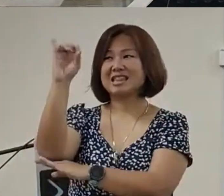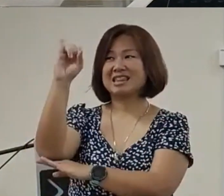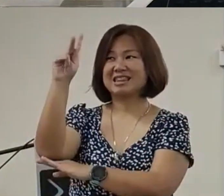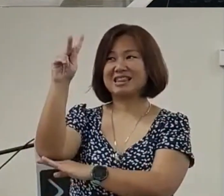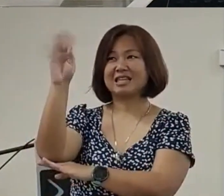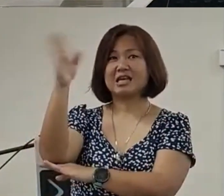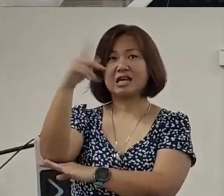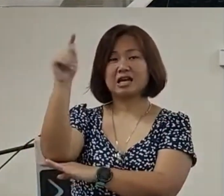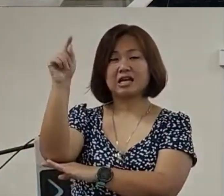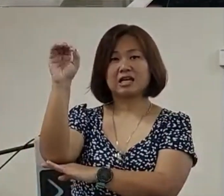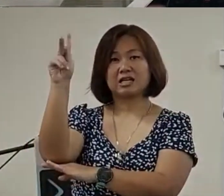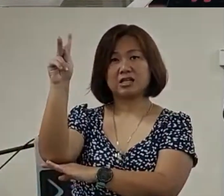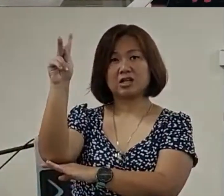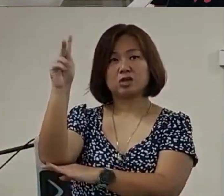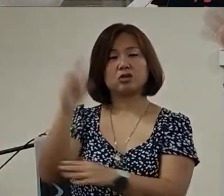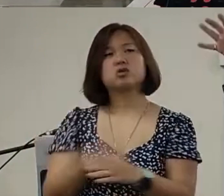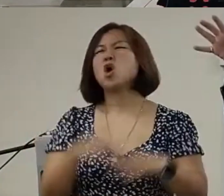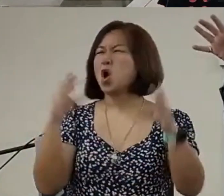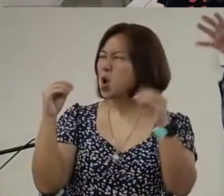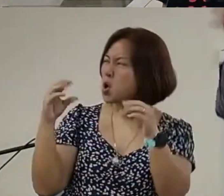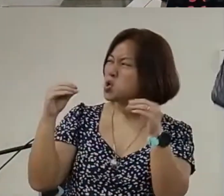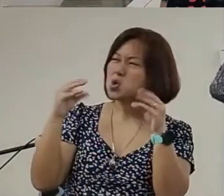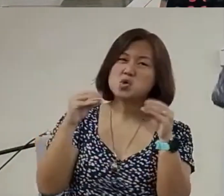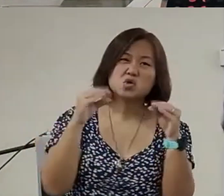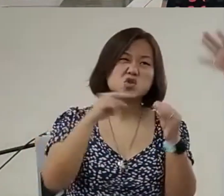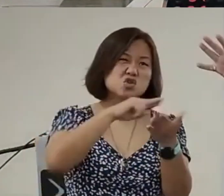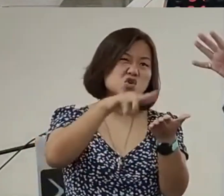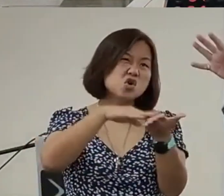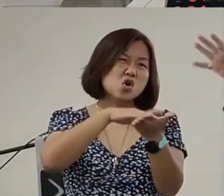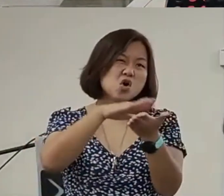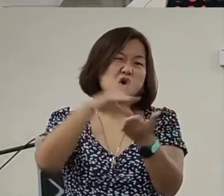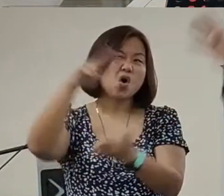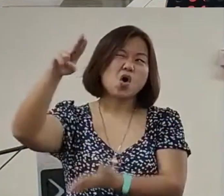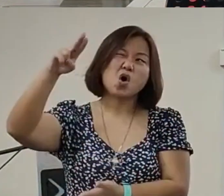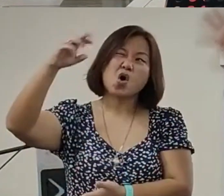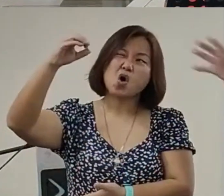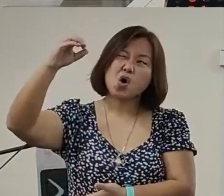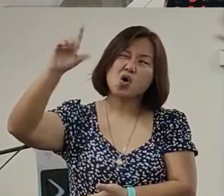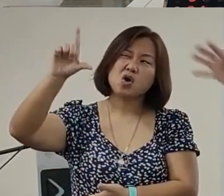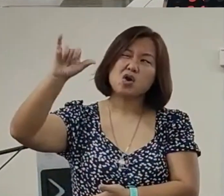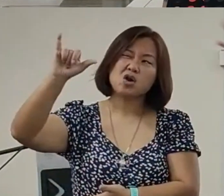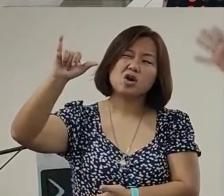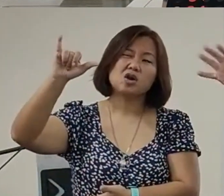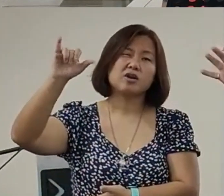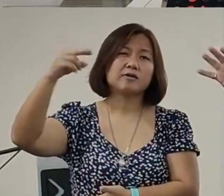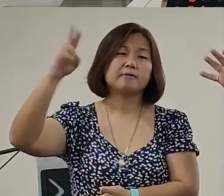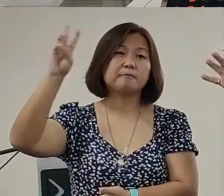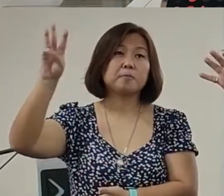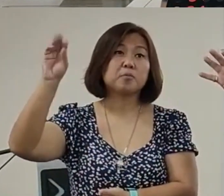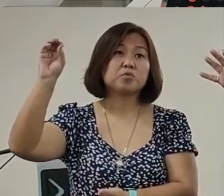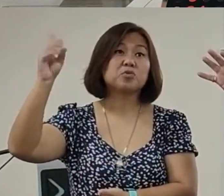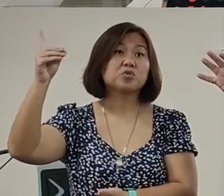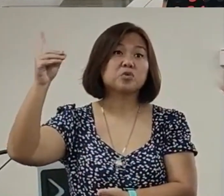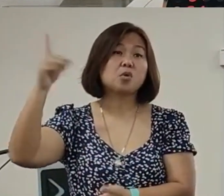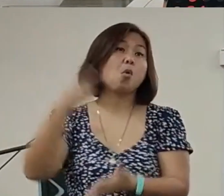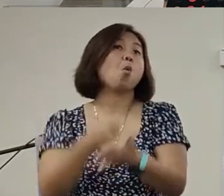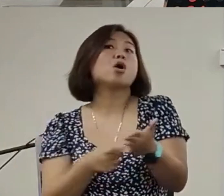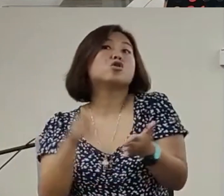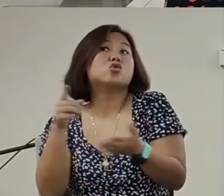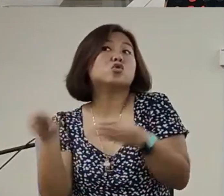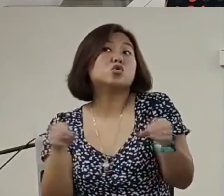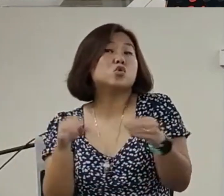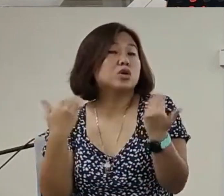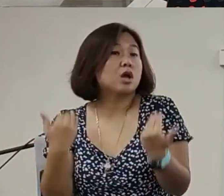all the gossip of this this Hollywood I'm going to stop watching all this gossip on Hollywood on YouTube what are going to do now